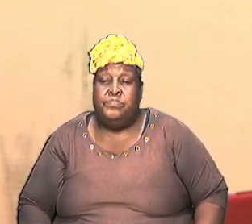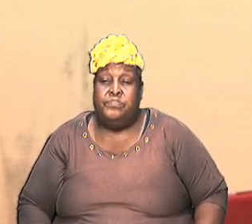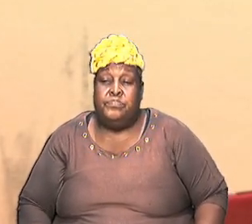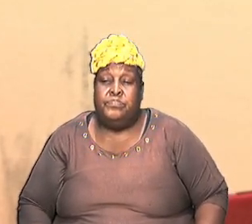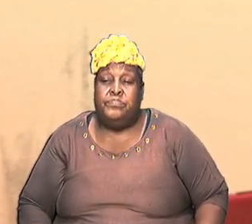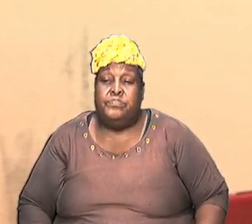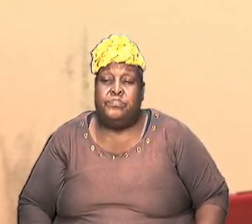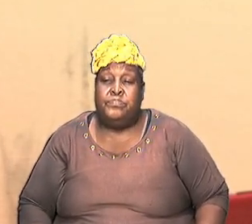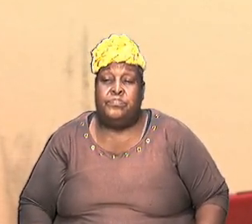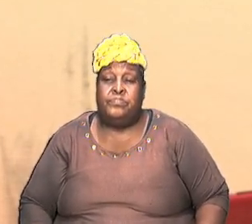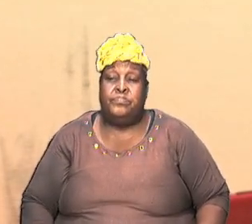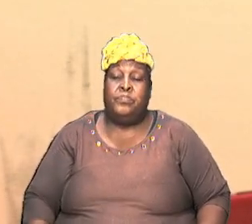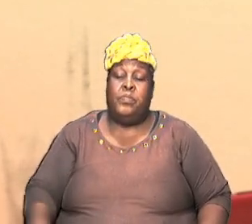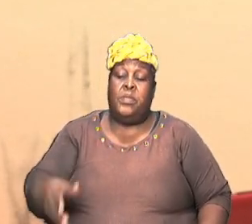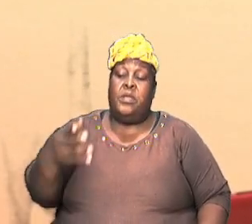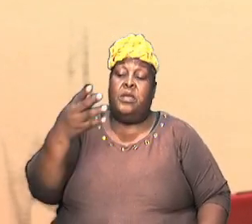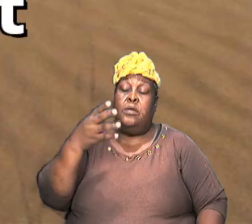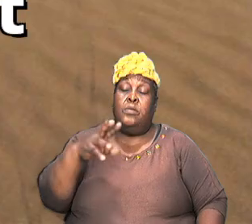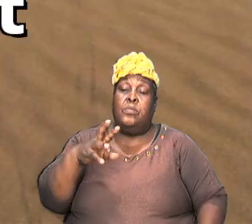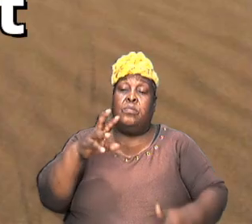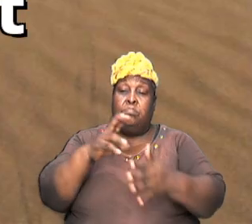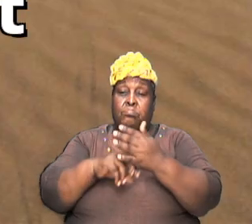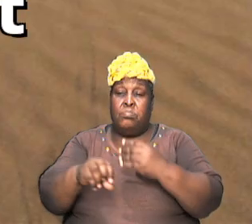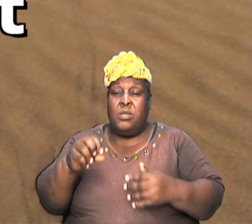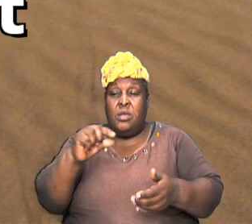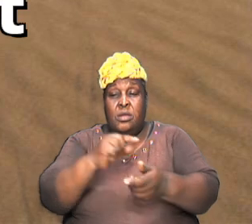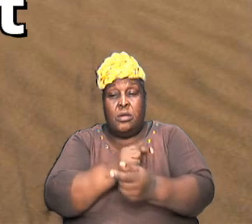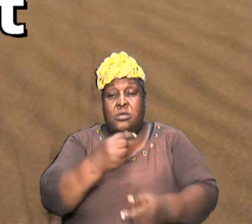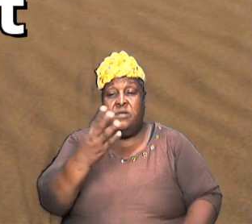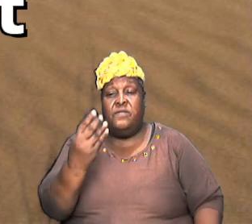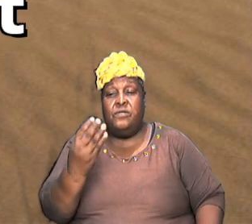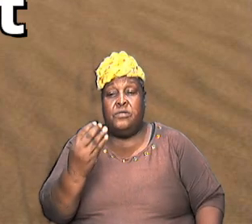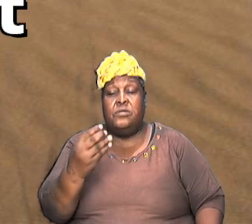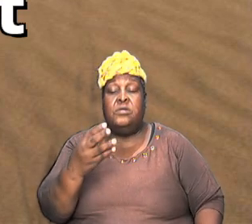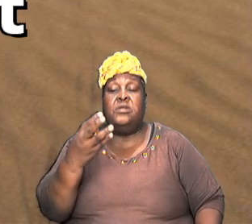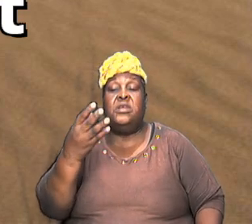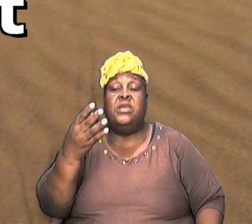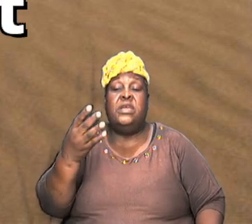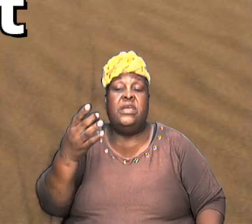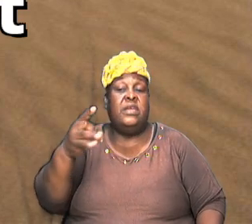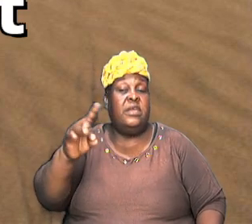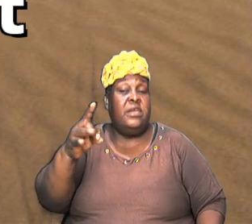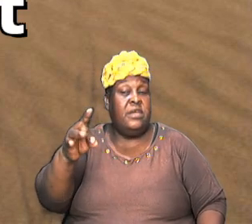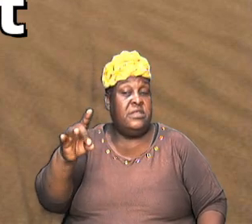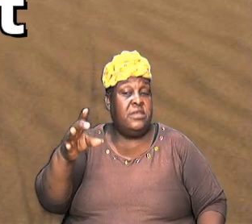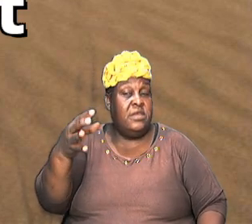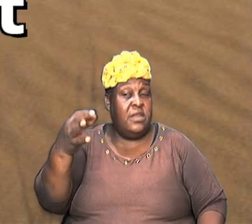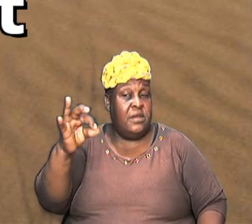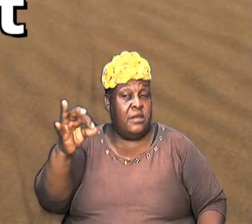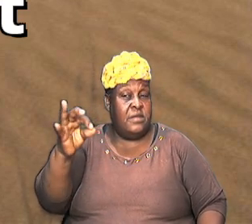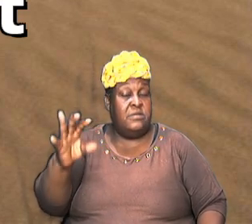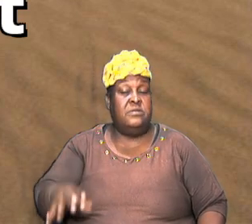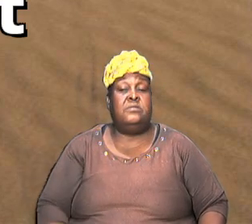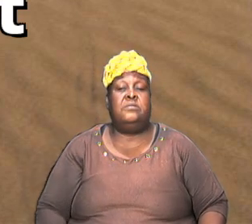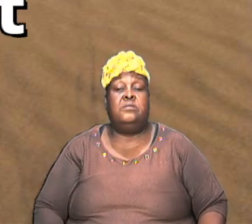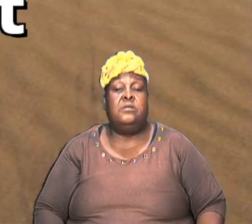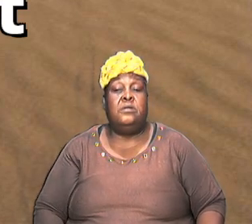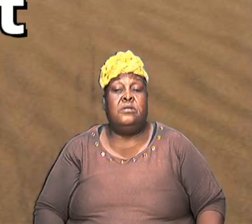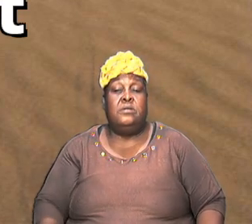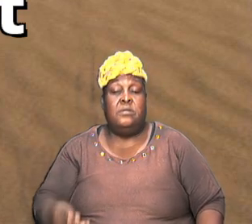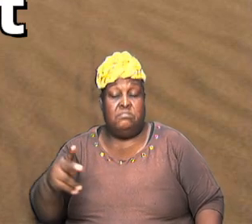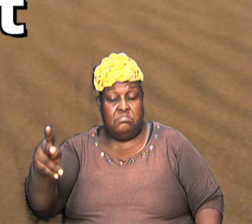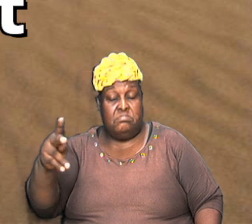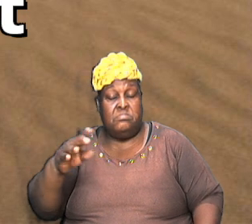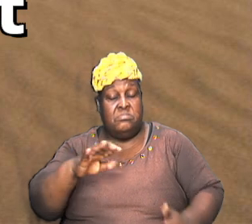verses 18 and 19 together and we're going to take a look at this man called